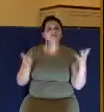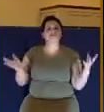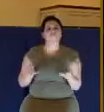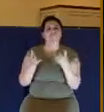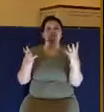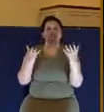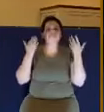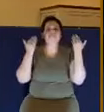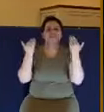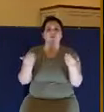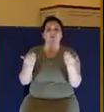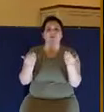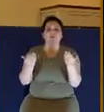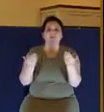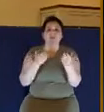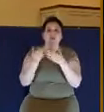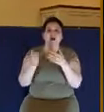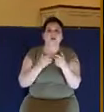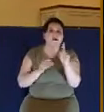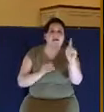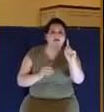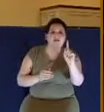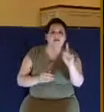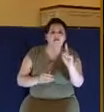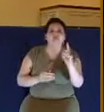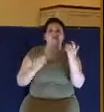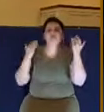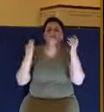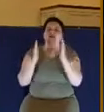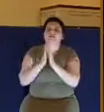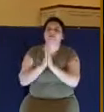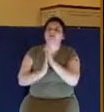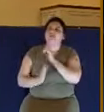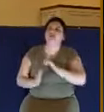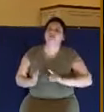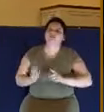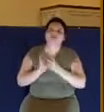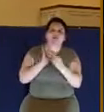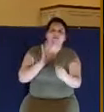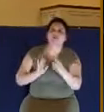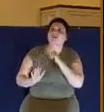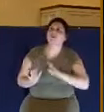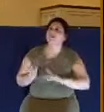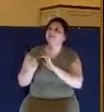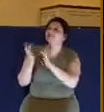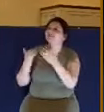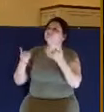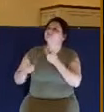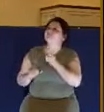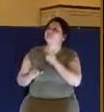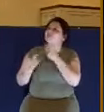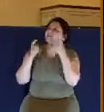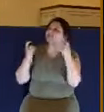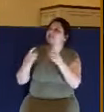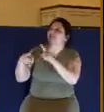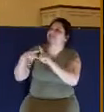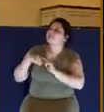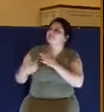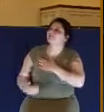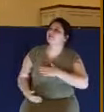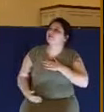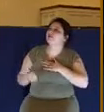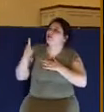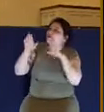right where you are, wherever you are, reach out in prayer and say, Lord Jesus, I'm a sinner, save me, you died for me,